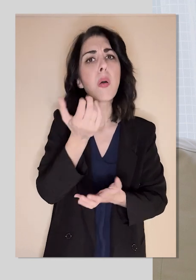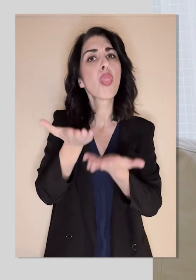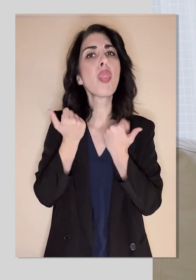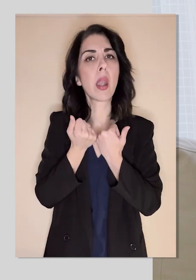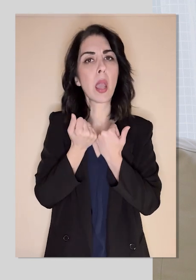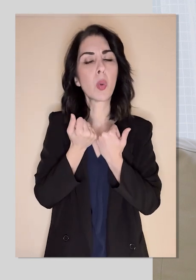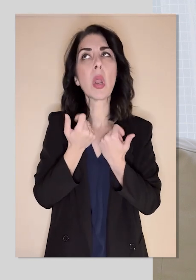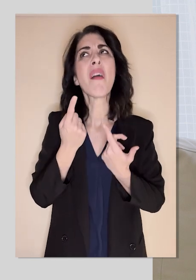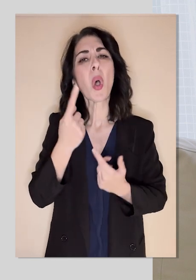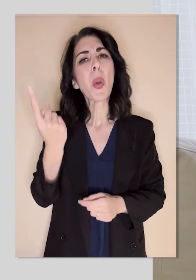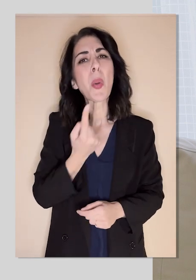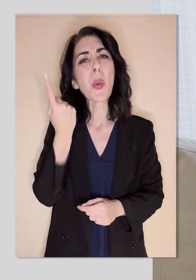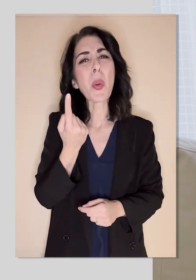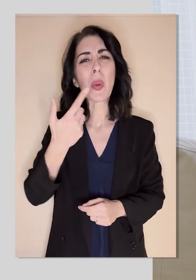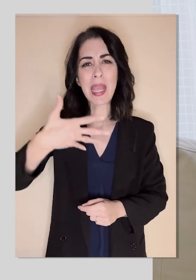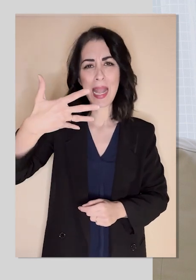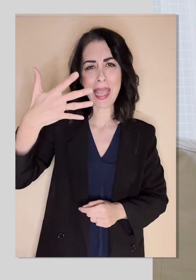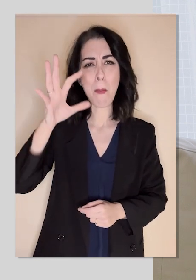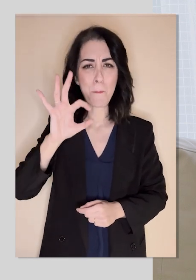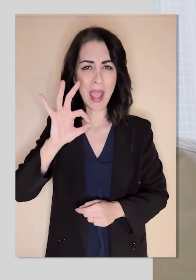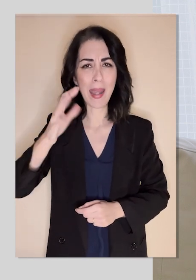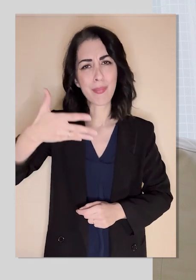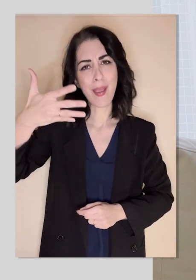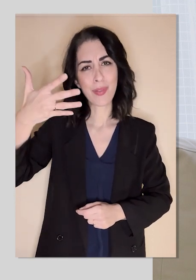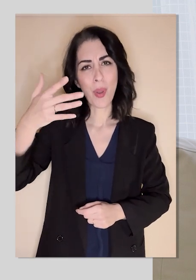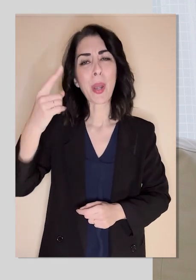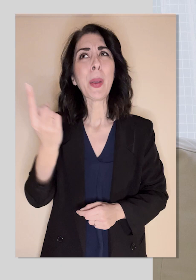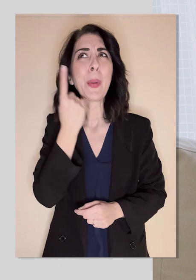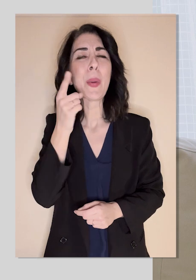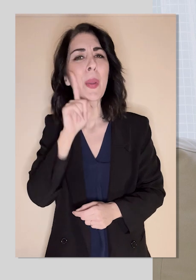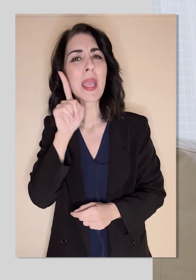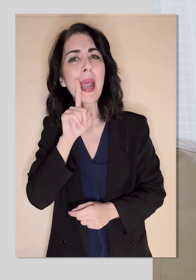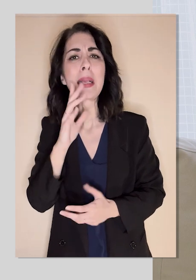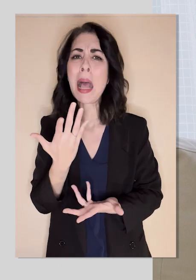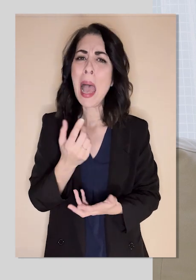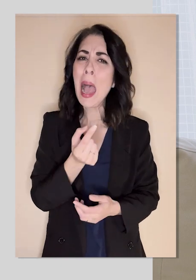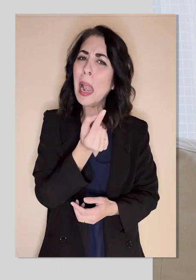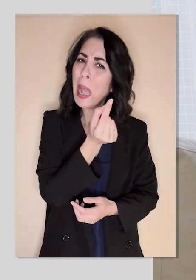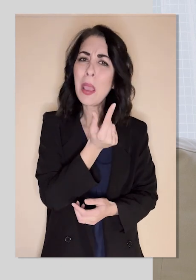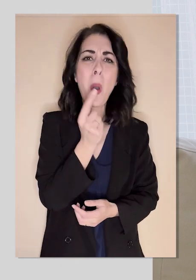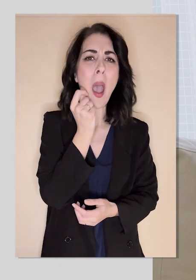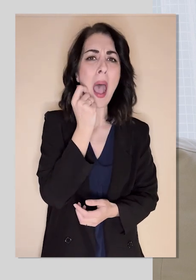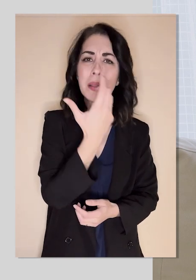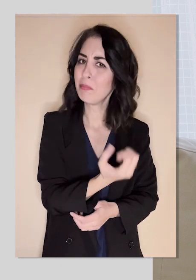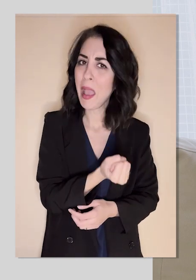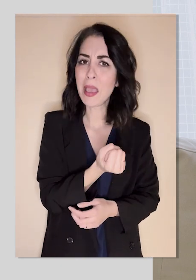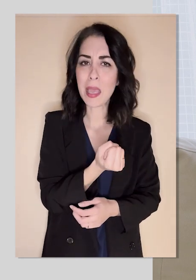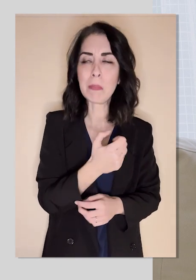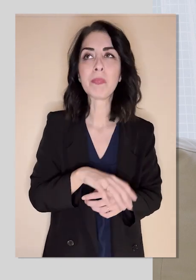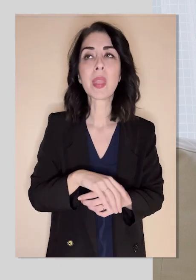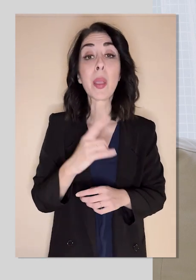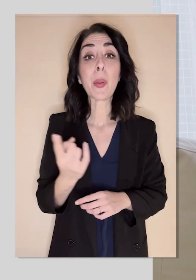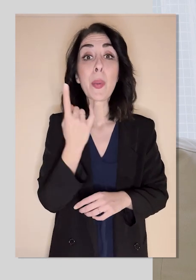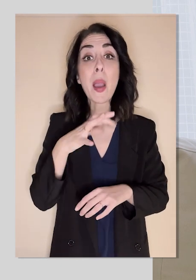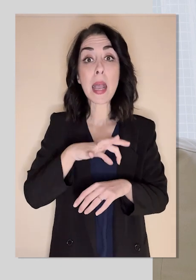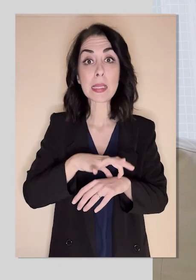little more to women than men, but it happens in men also. And people have a visual aberration